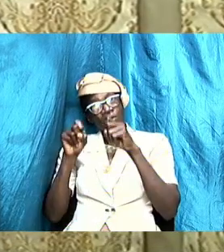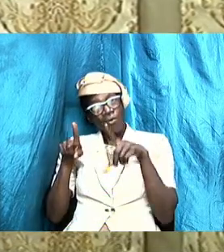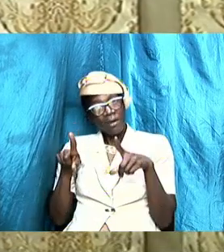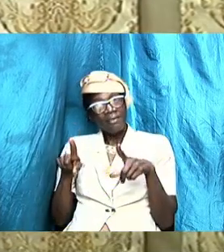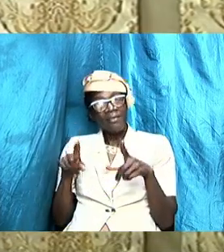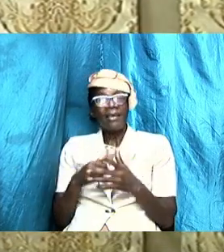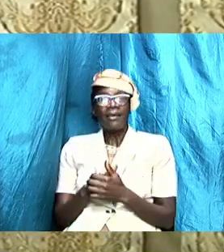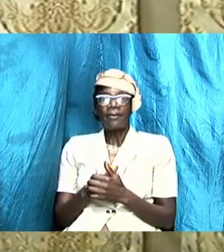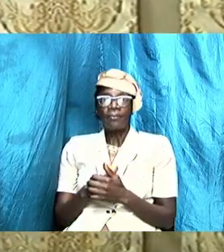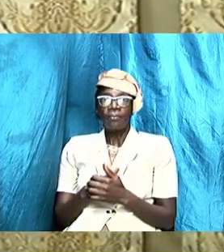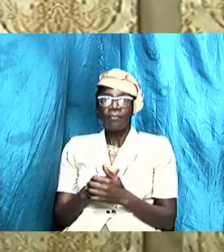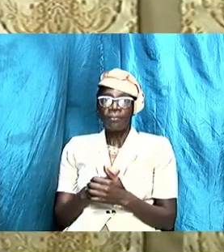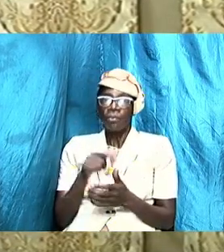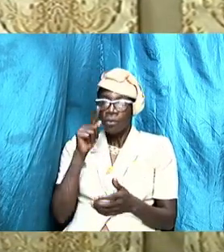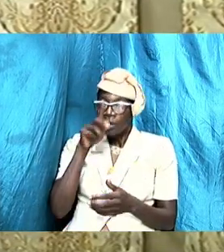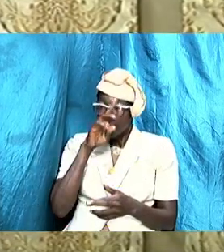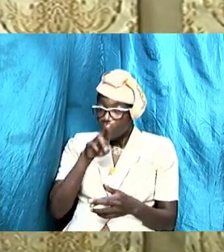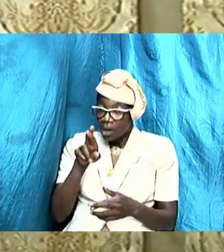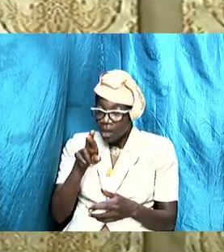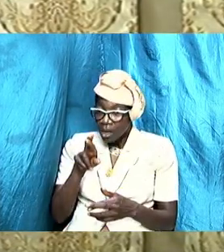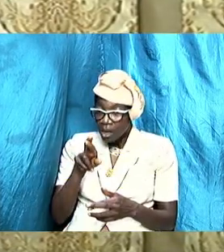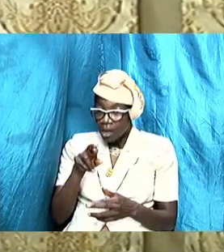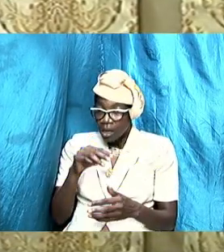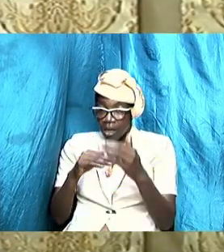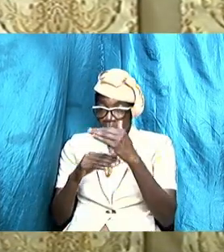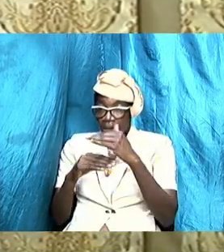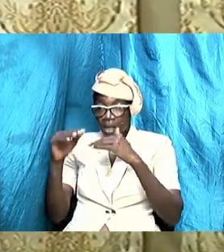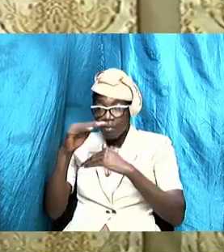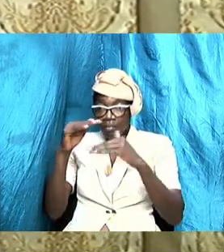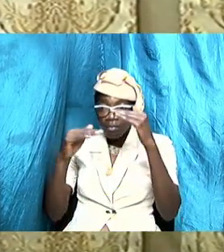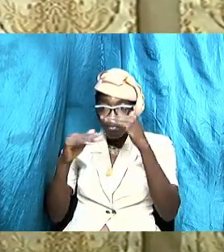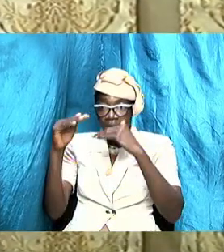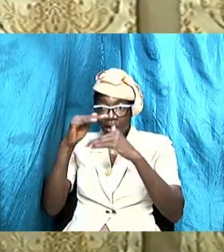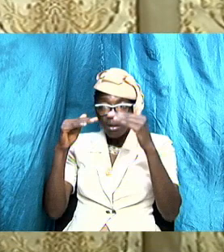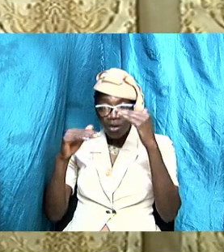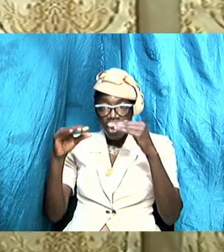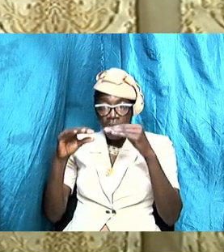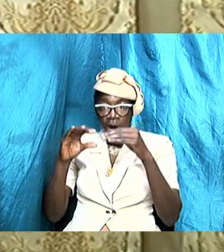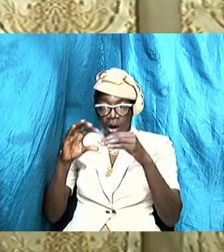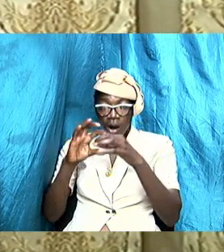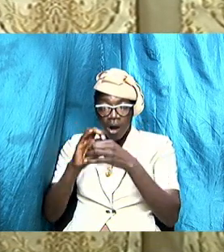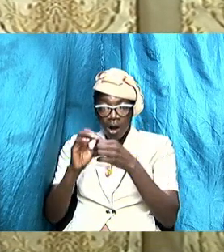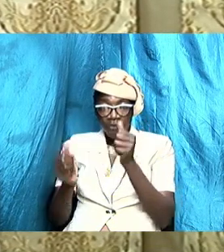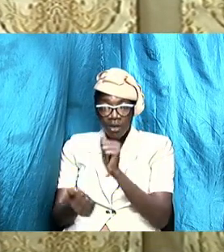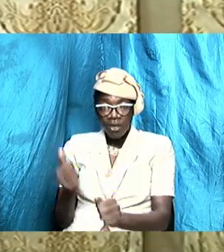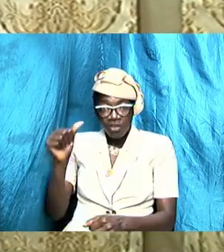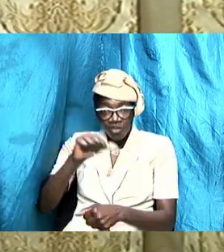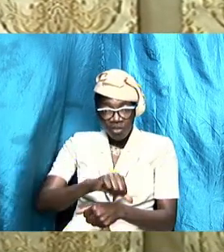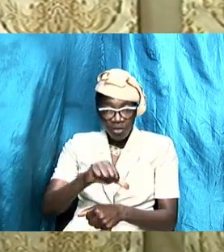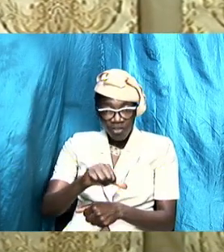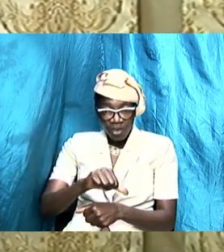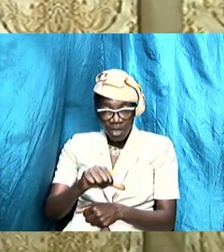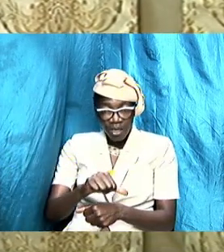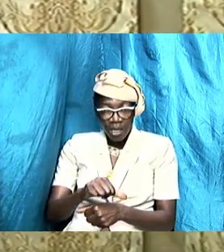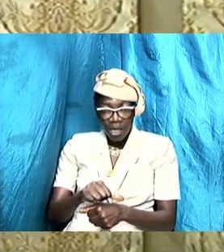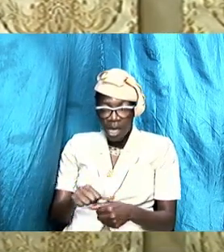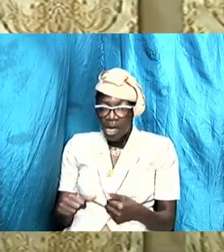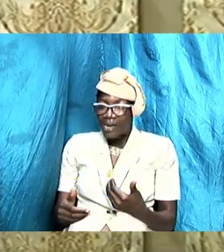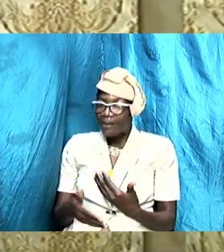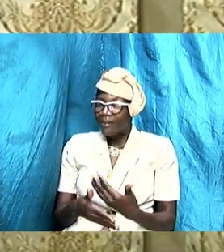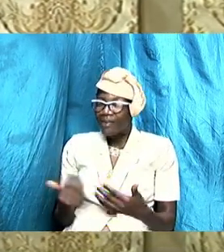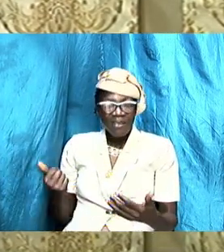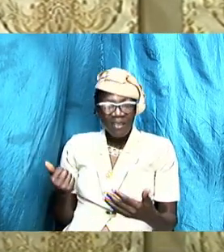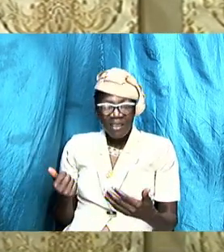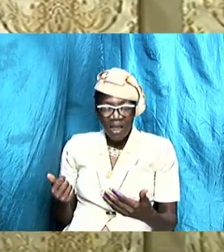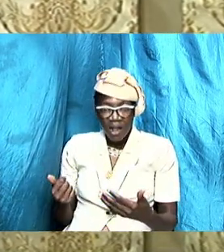so you are the architect of your own destruction it is basic it is simple and